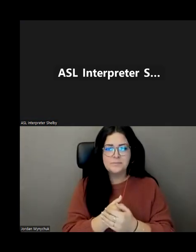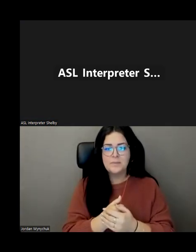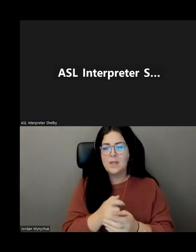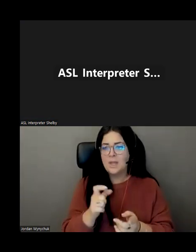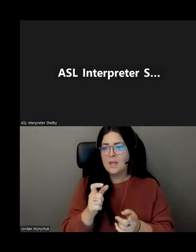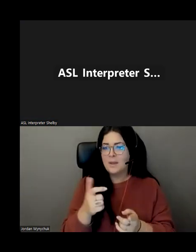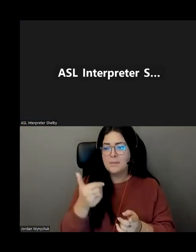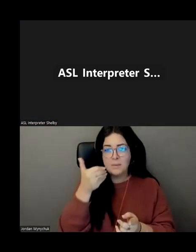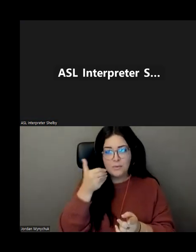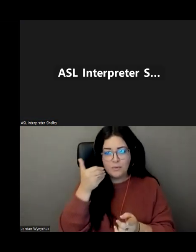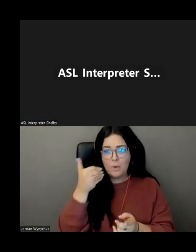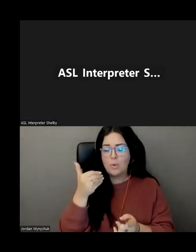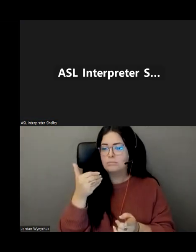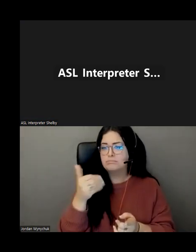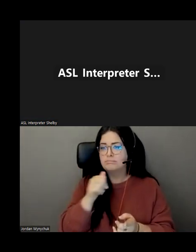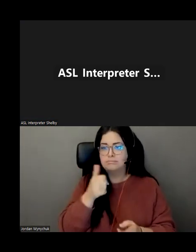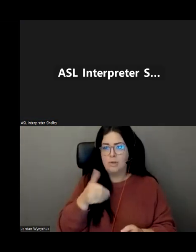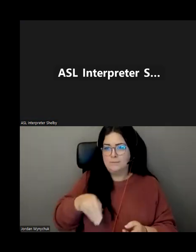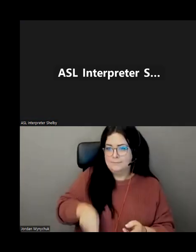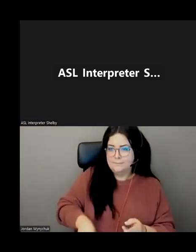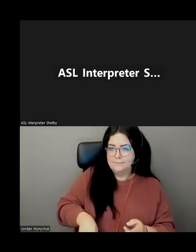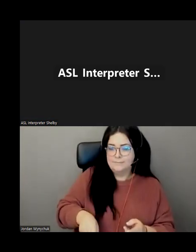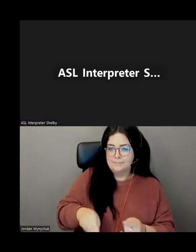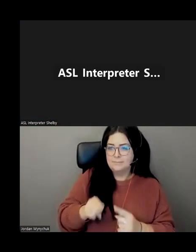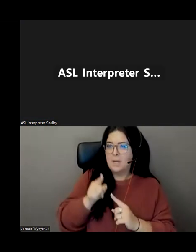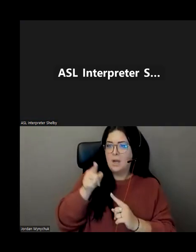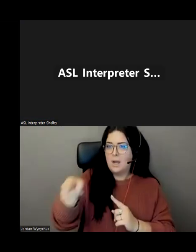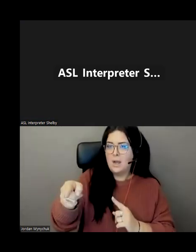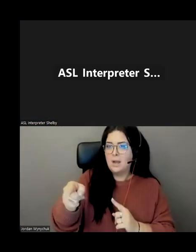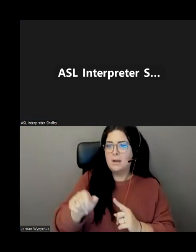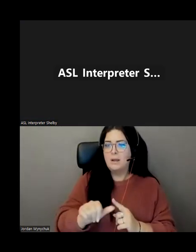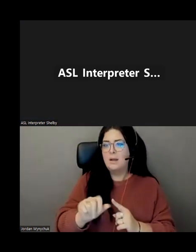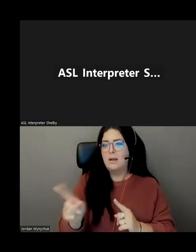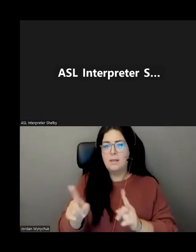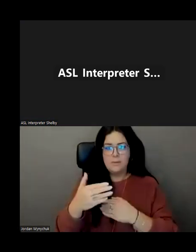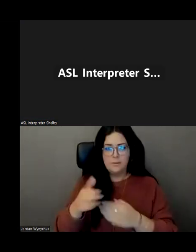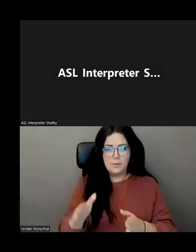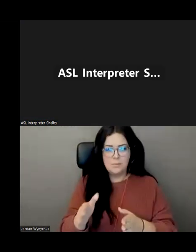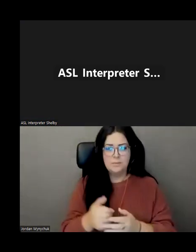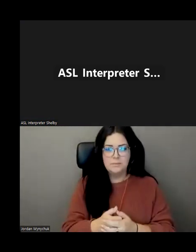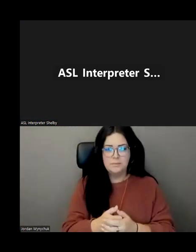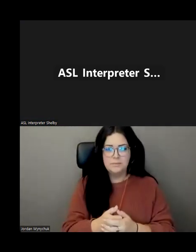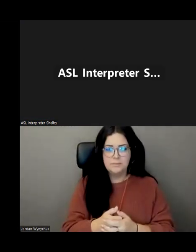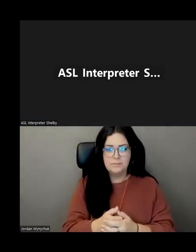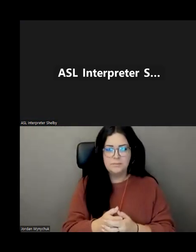cell phone it might be charging in another room somewhere uh pull court too short that's that's if you're in a senior's facility that